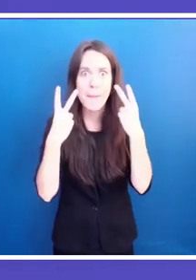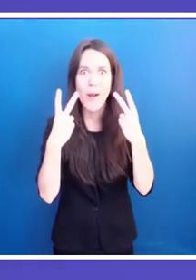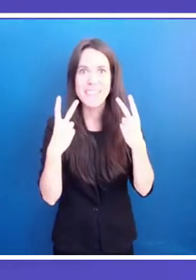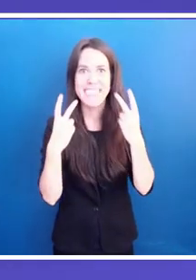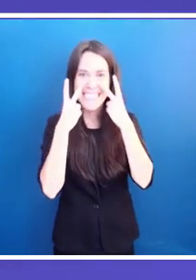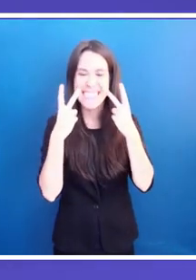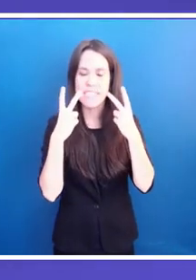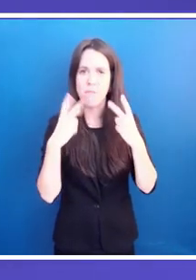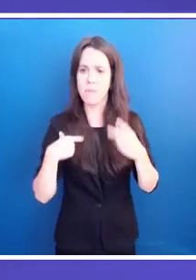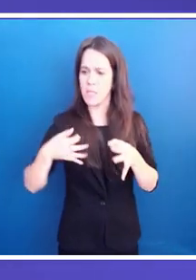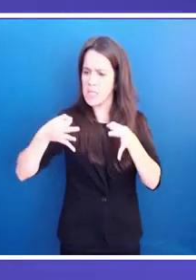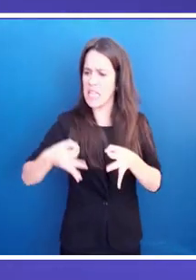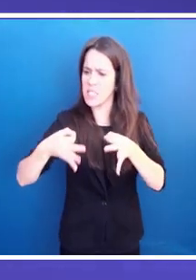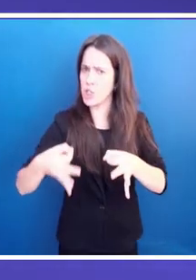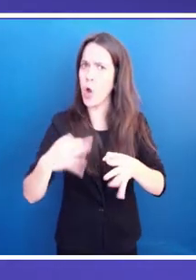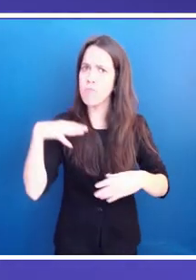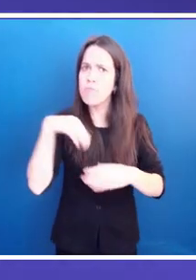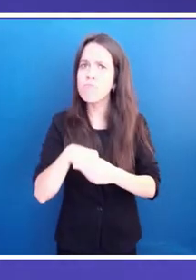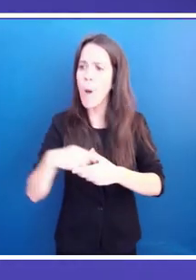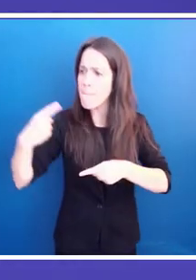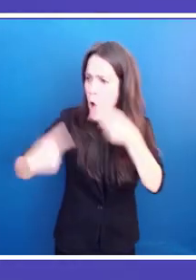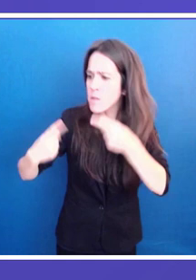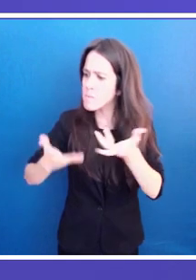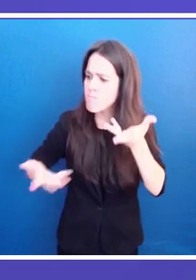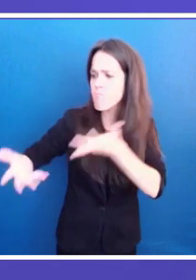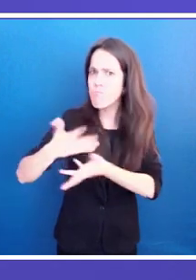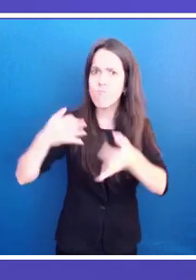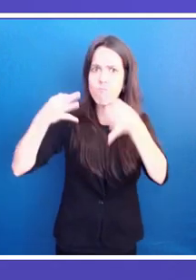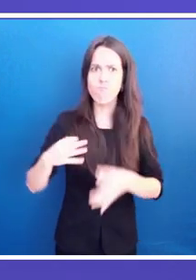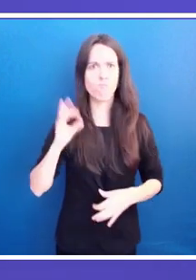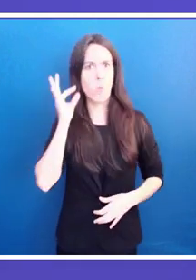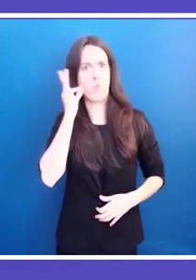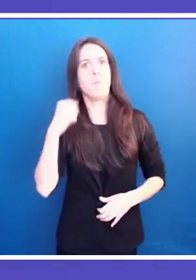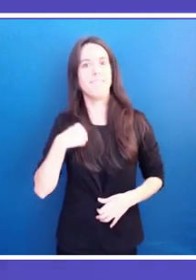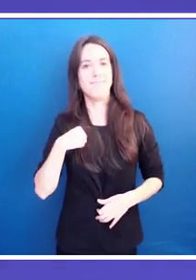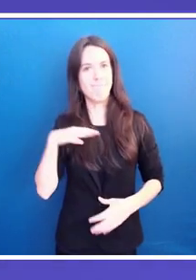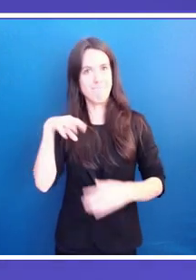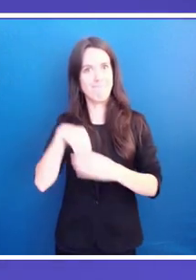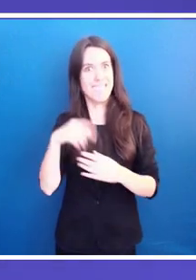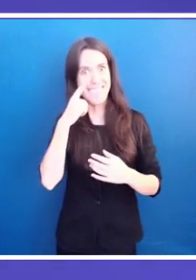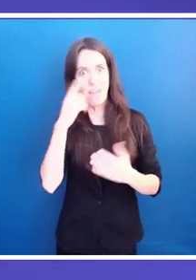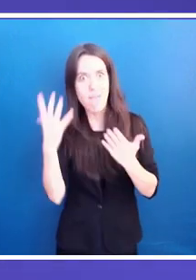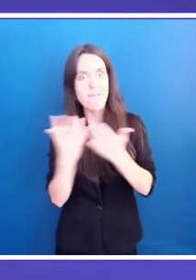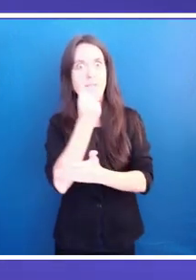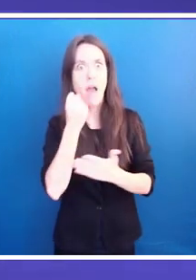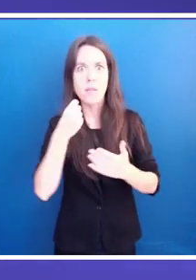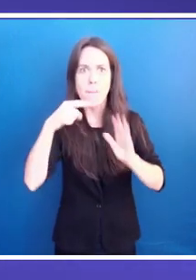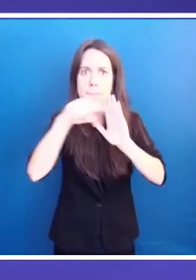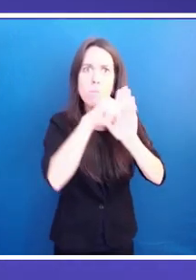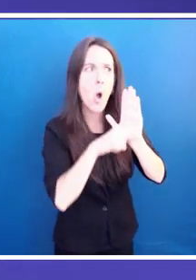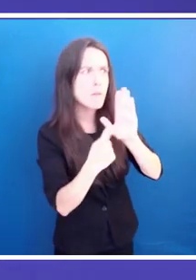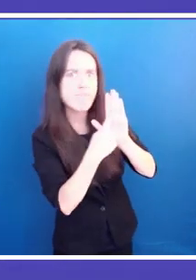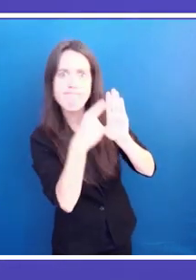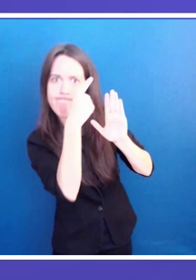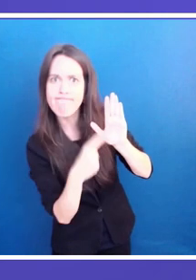with just results in order to reach policies and objectives that would